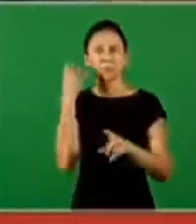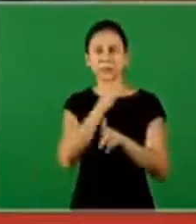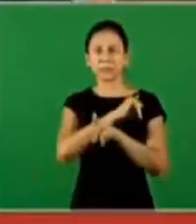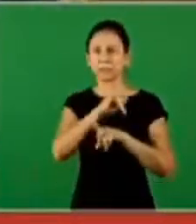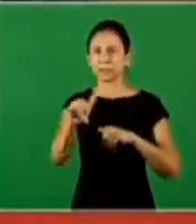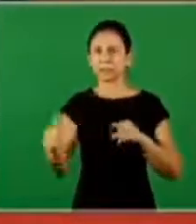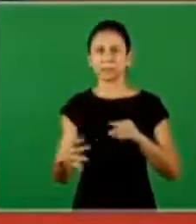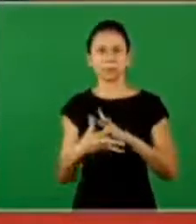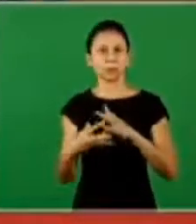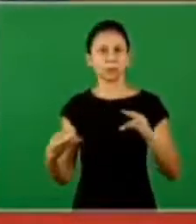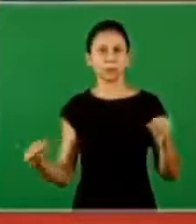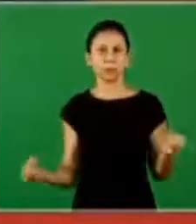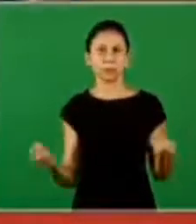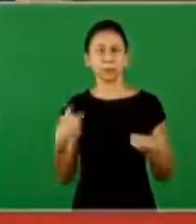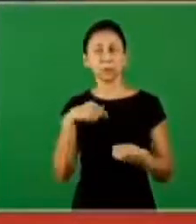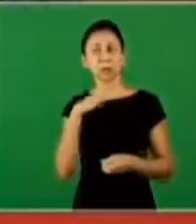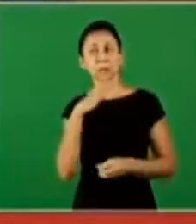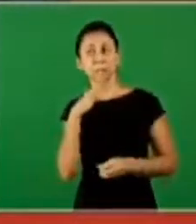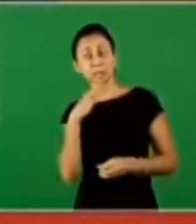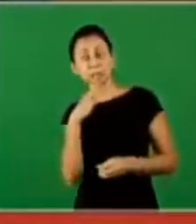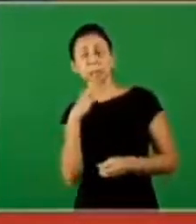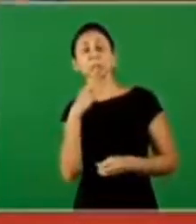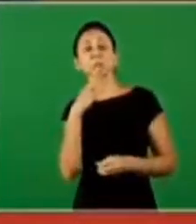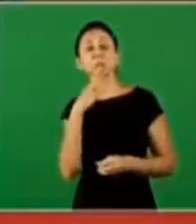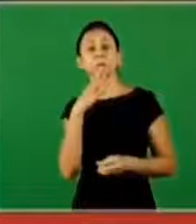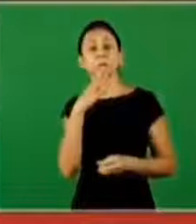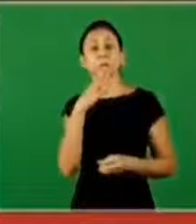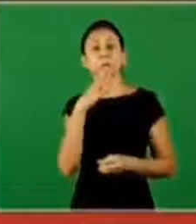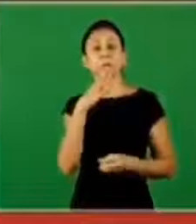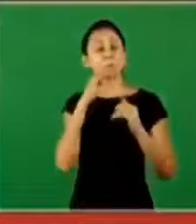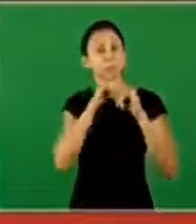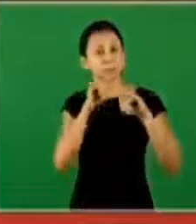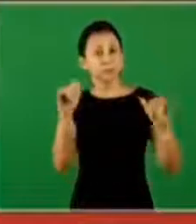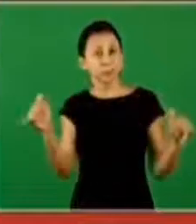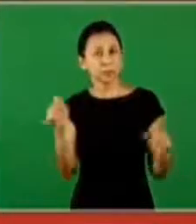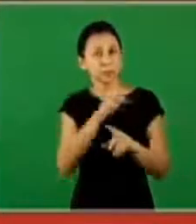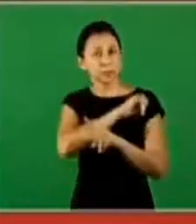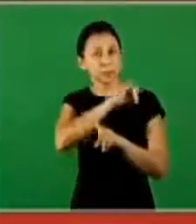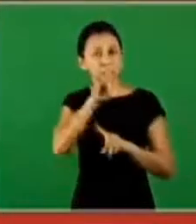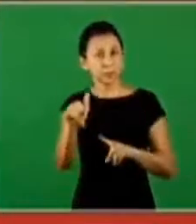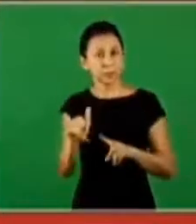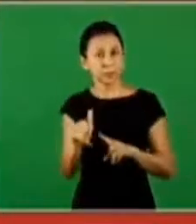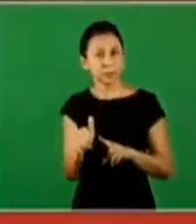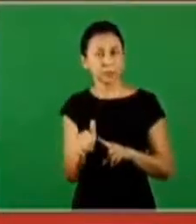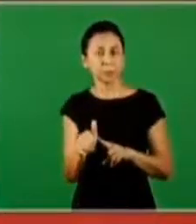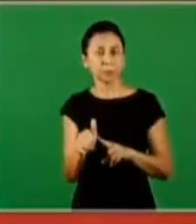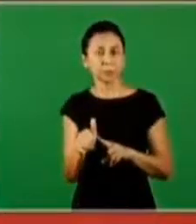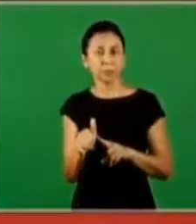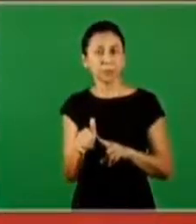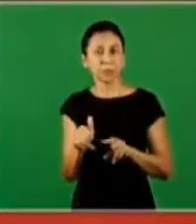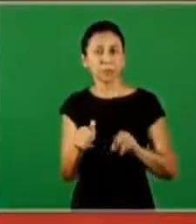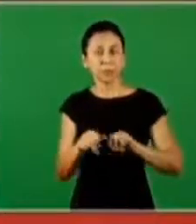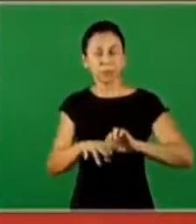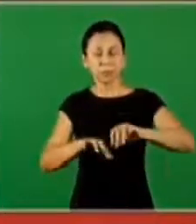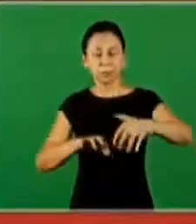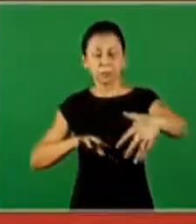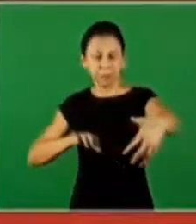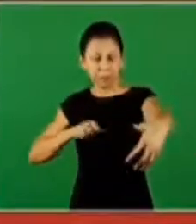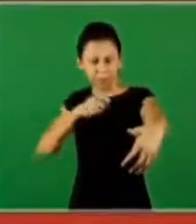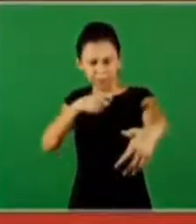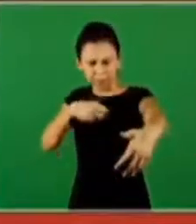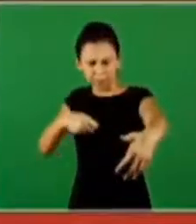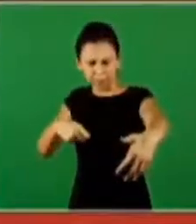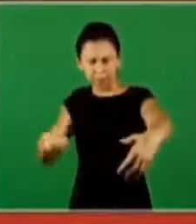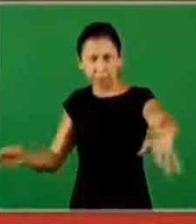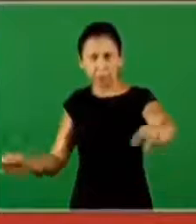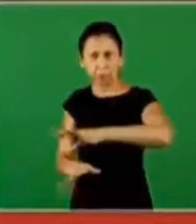cease because in part we know and in part prophesize what we see is perfect it will be annihilated when they